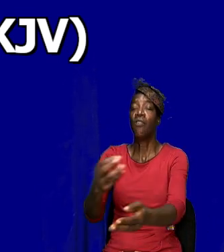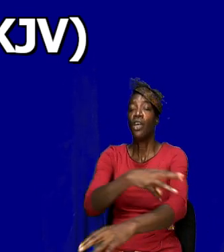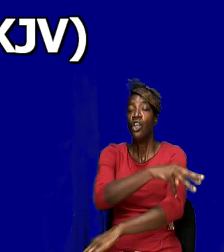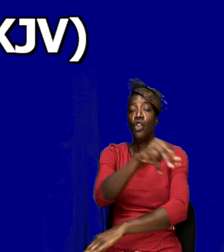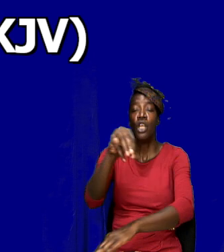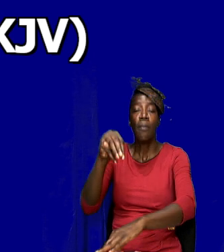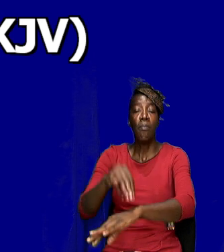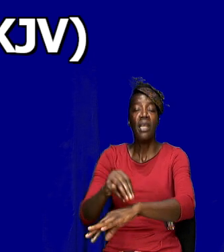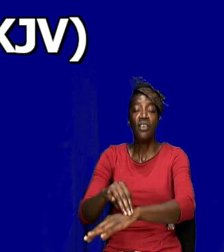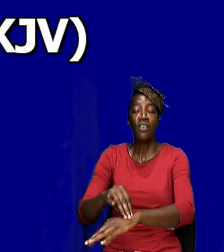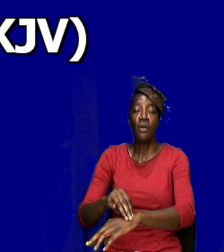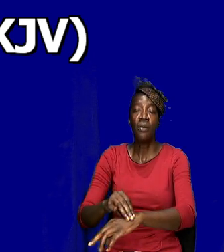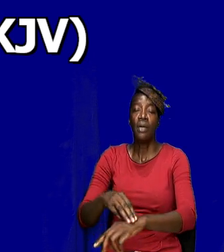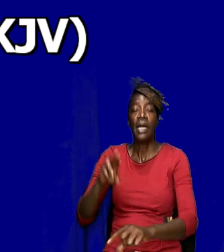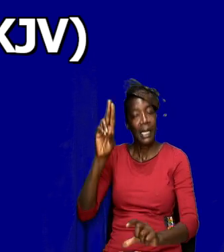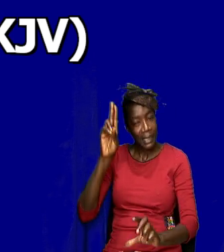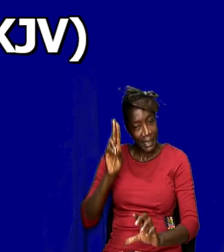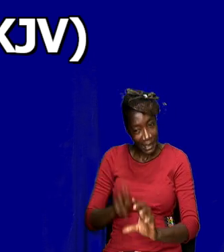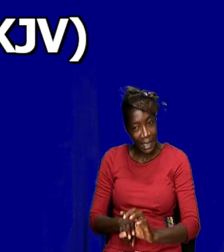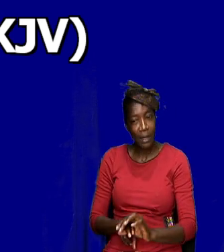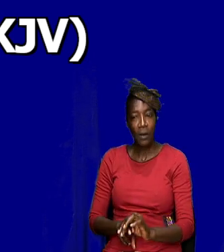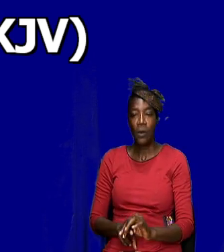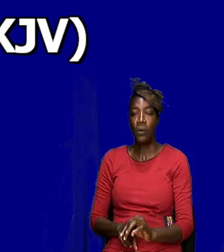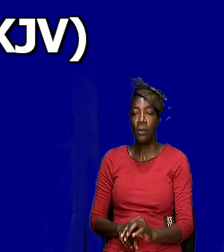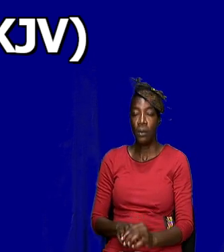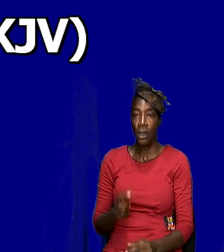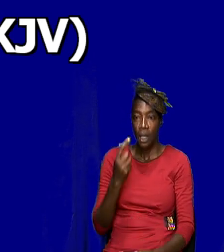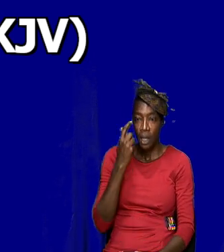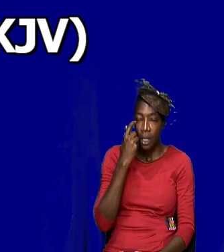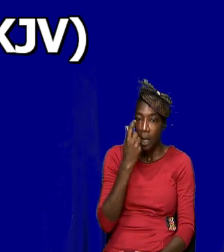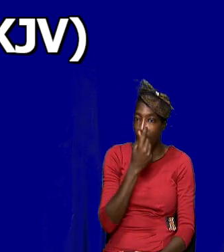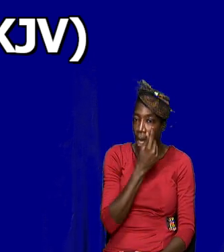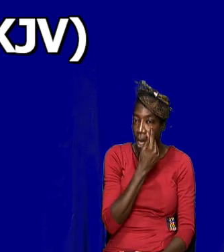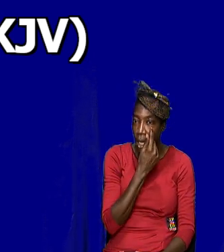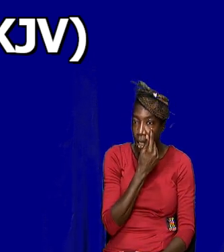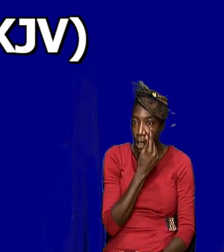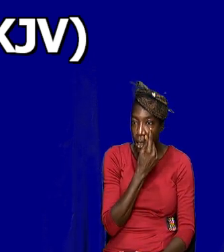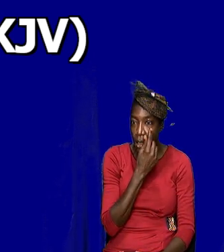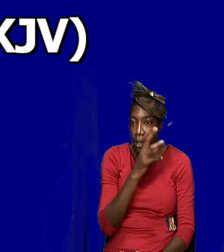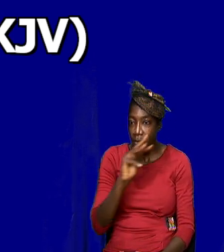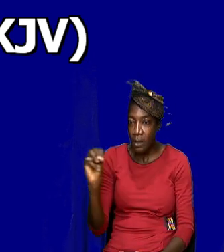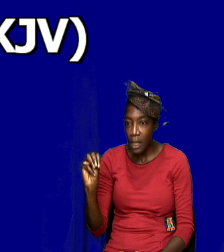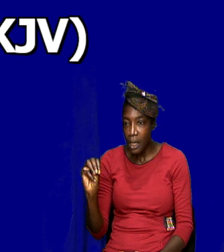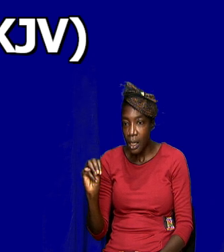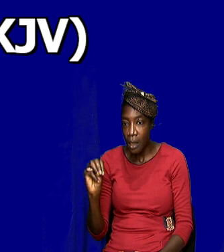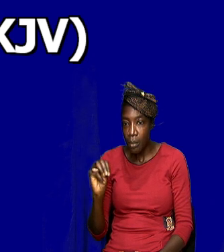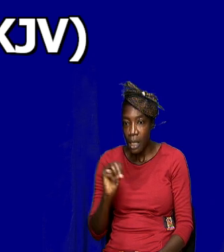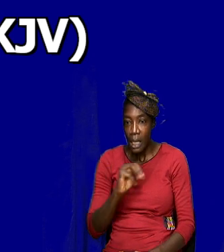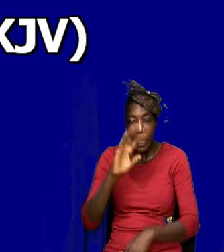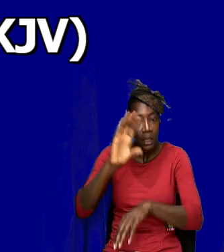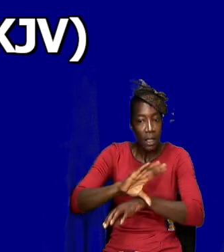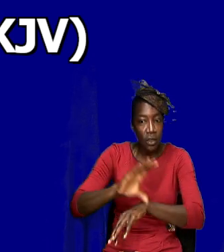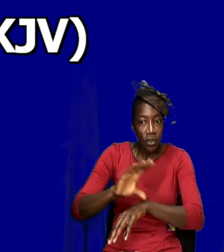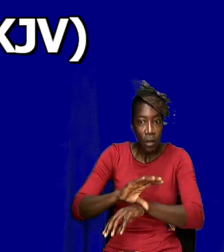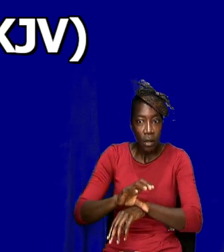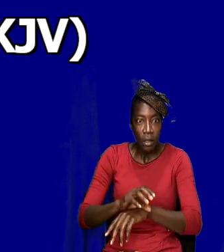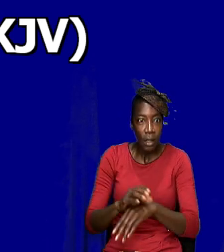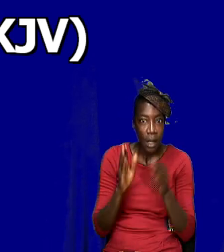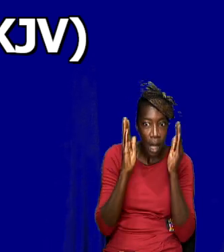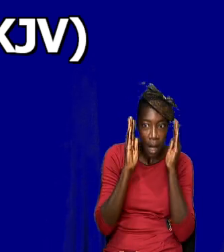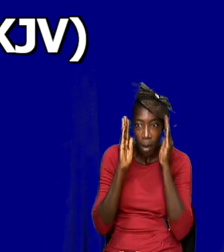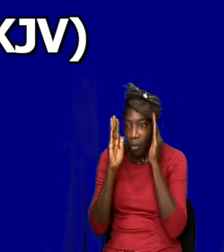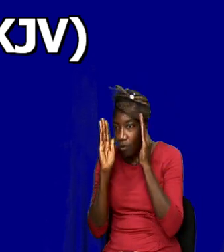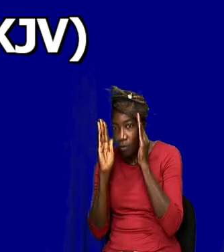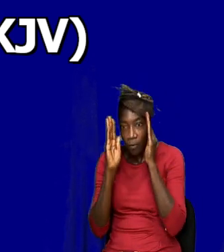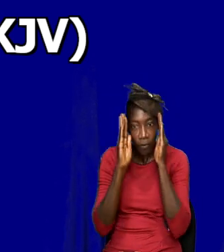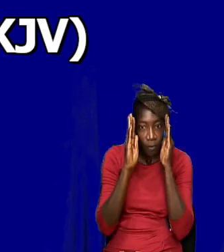and sat down and the eyes of them all that were in the synagogue were fastened